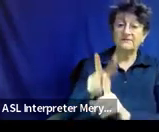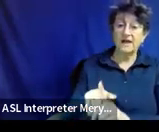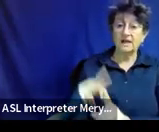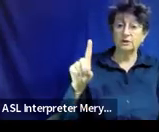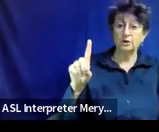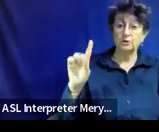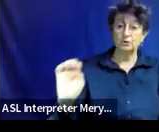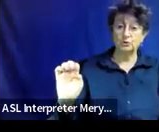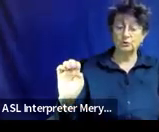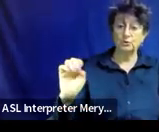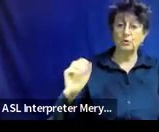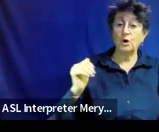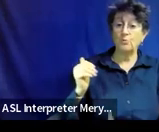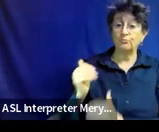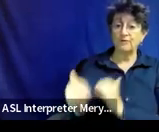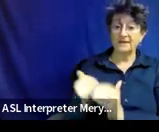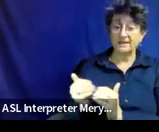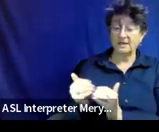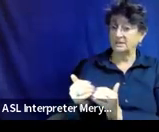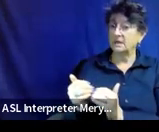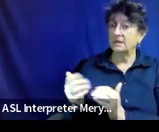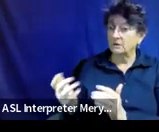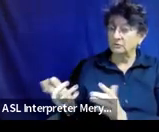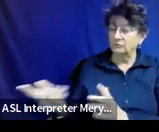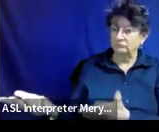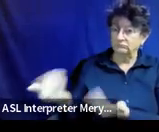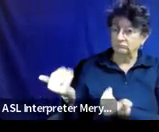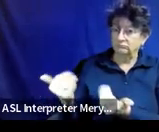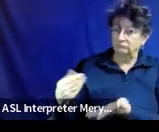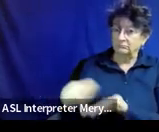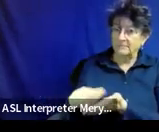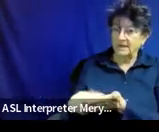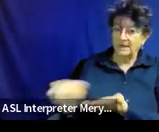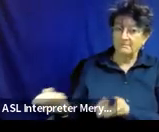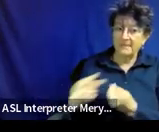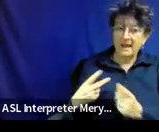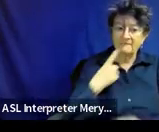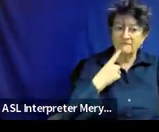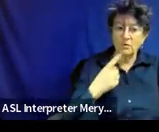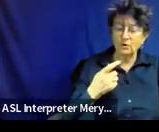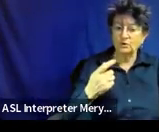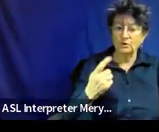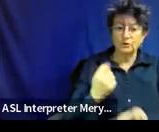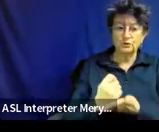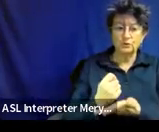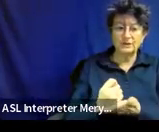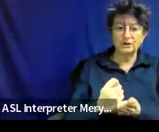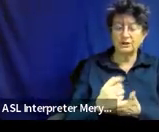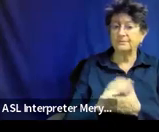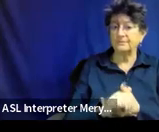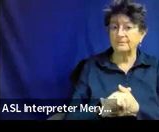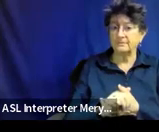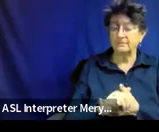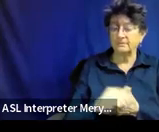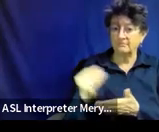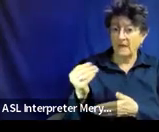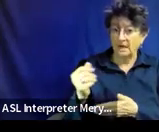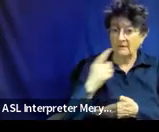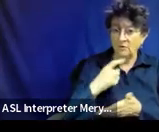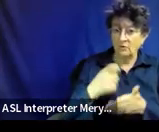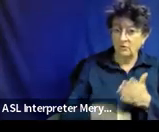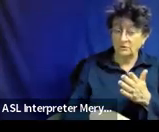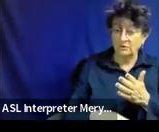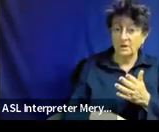reimbursed for that tuition, and at that time, the precedent was the